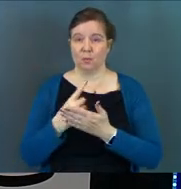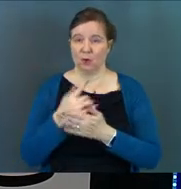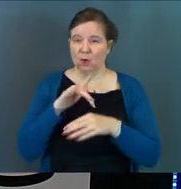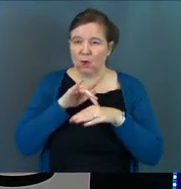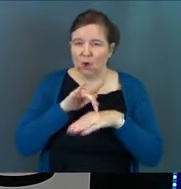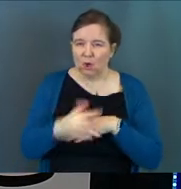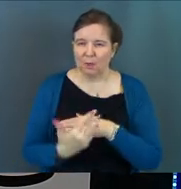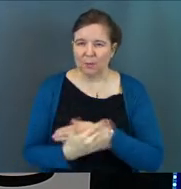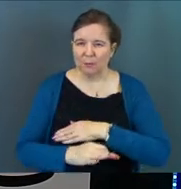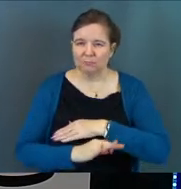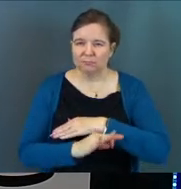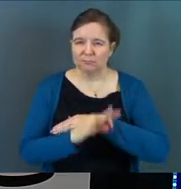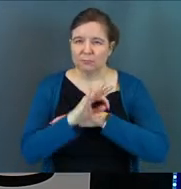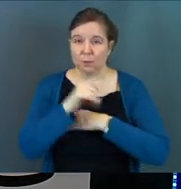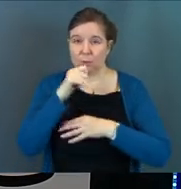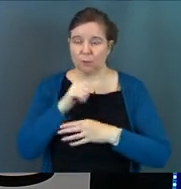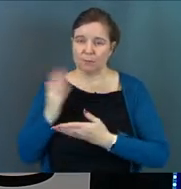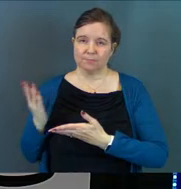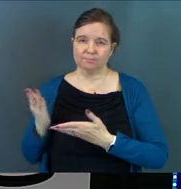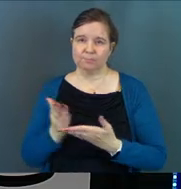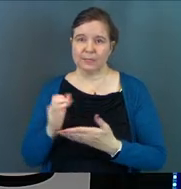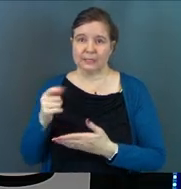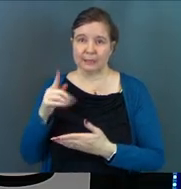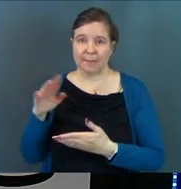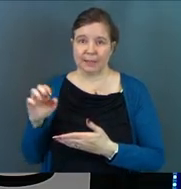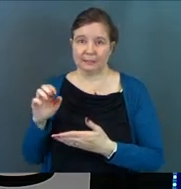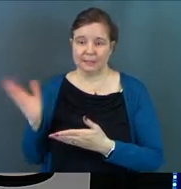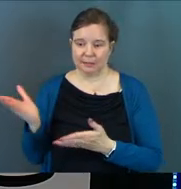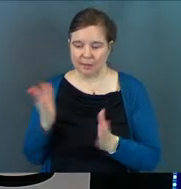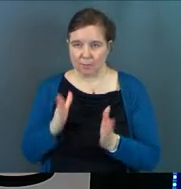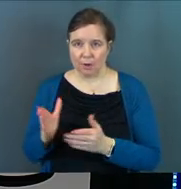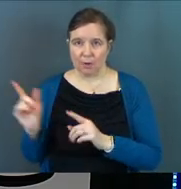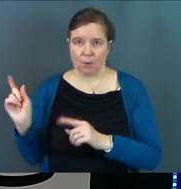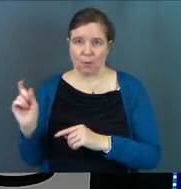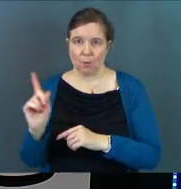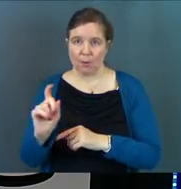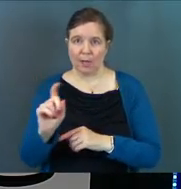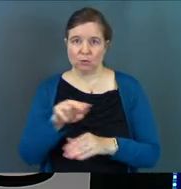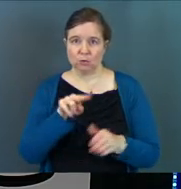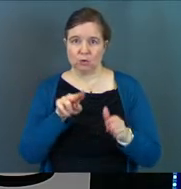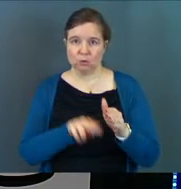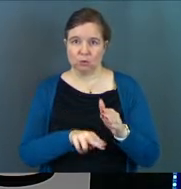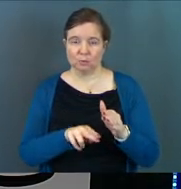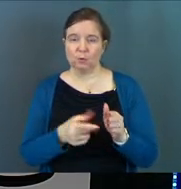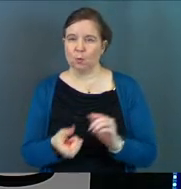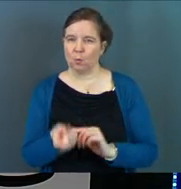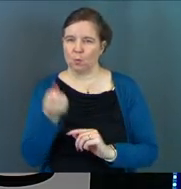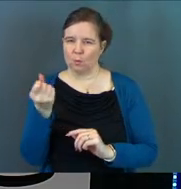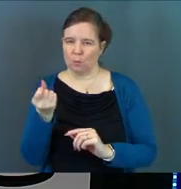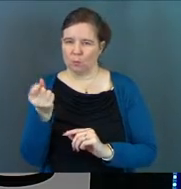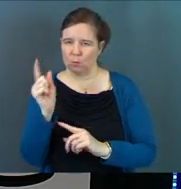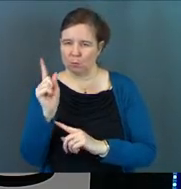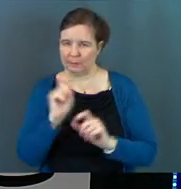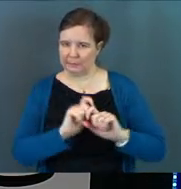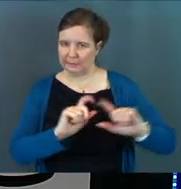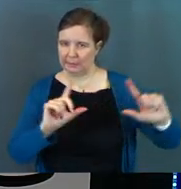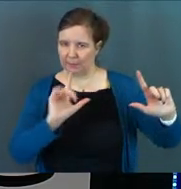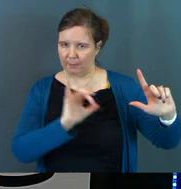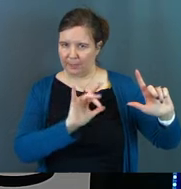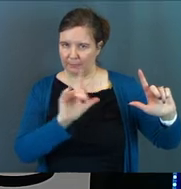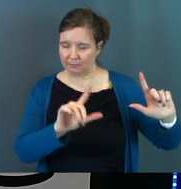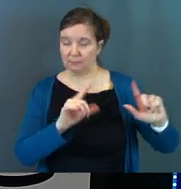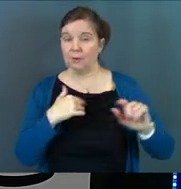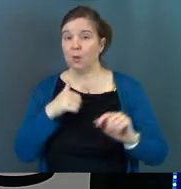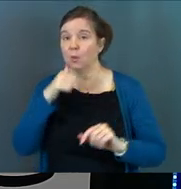very early in the morning, the women took the spices that they had prepared and they went to the tomb. So we're going to pause right there. Keep that slide up, please.